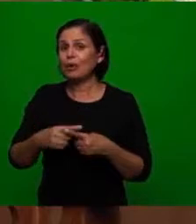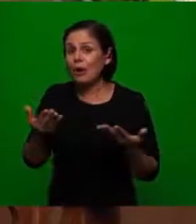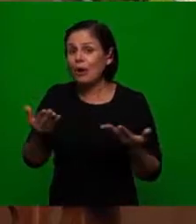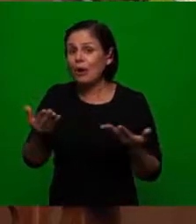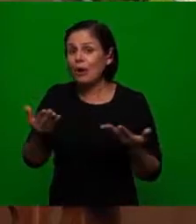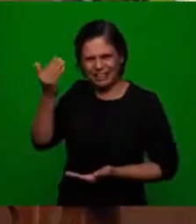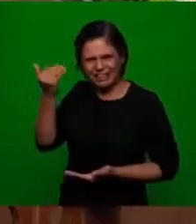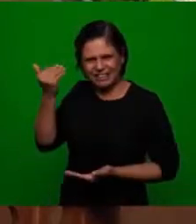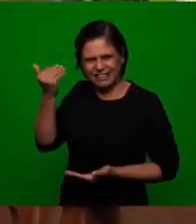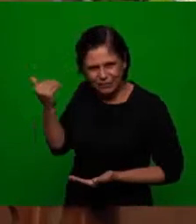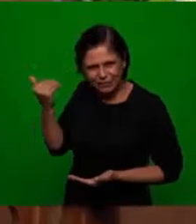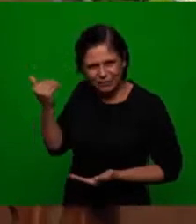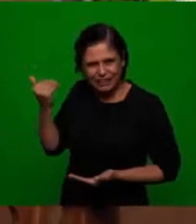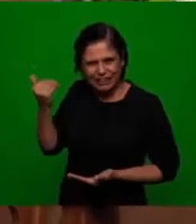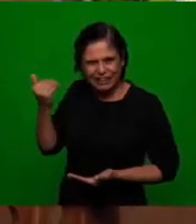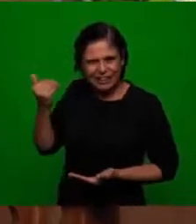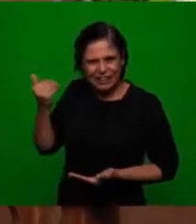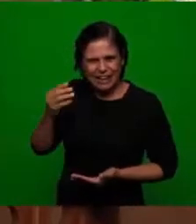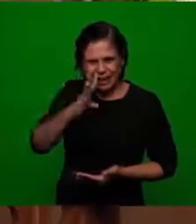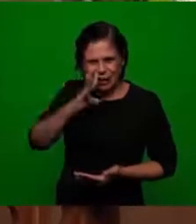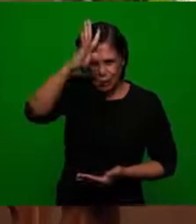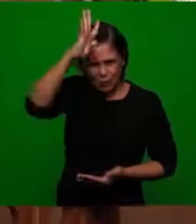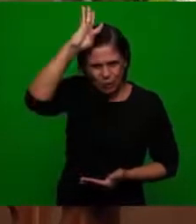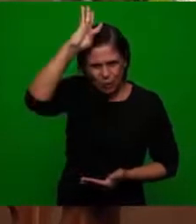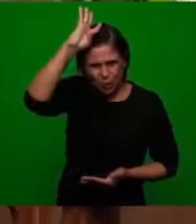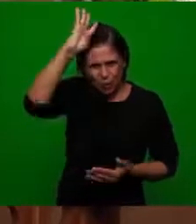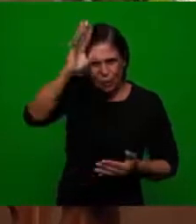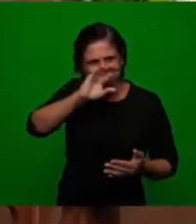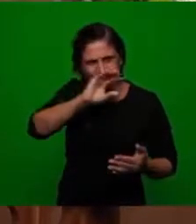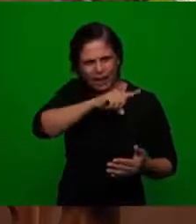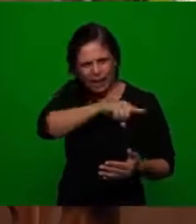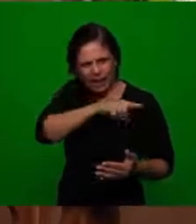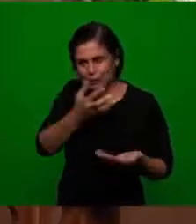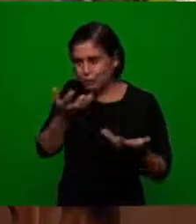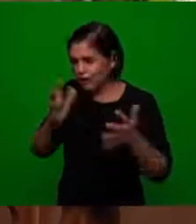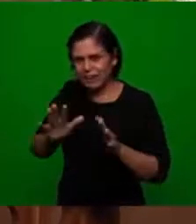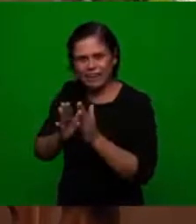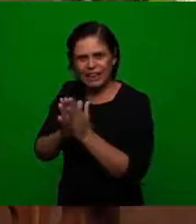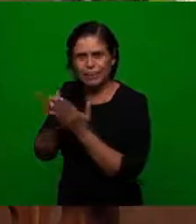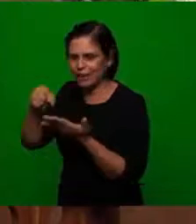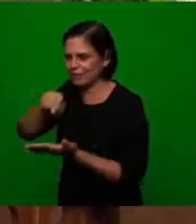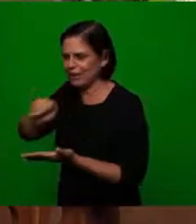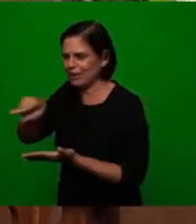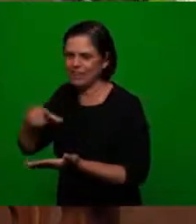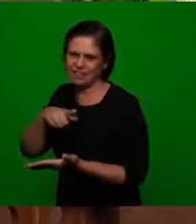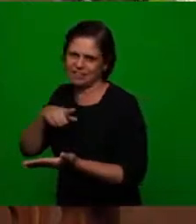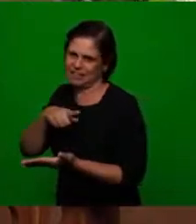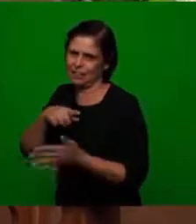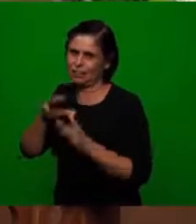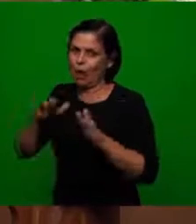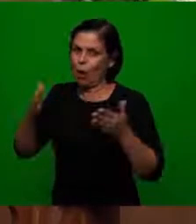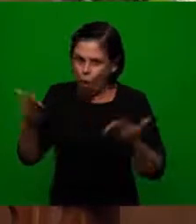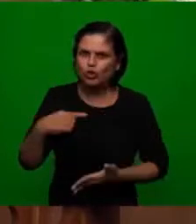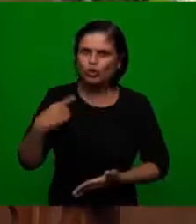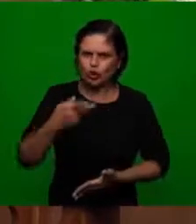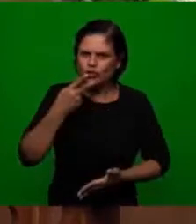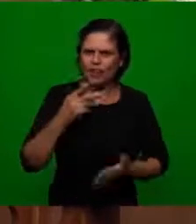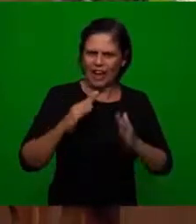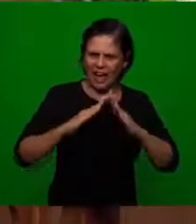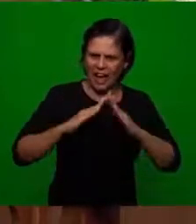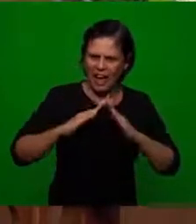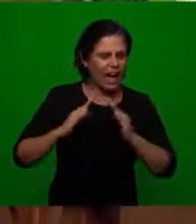the people today my brethren my beloved brethren our concern today is to say that the word will remain